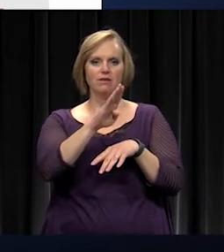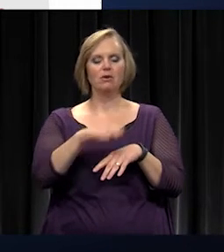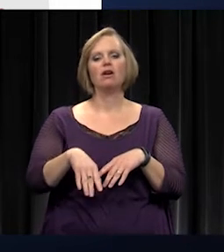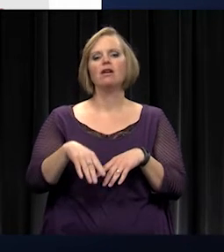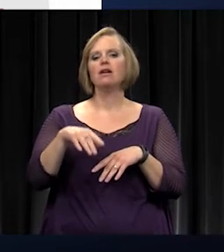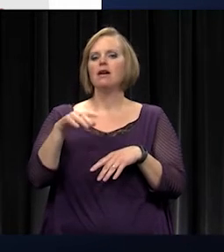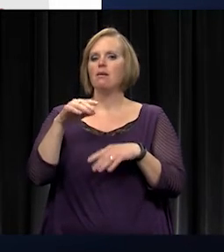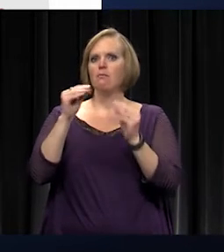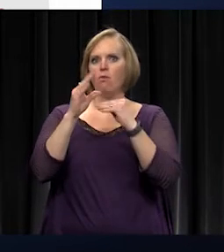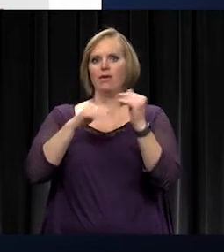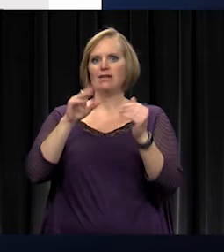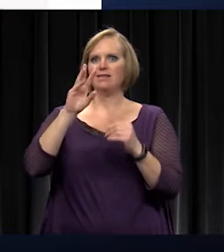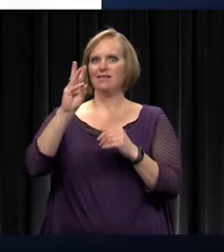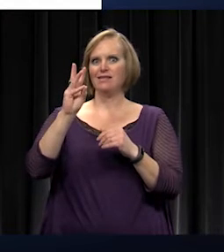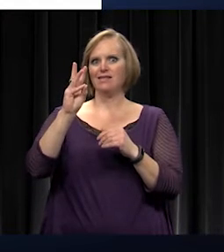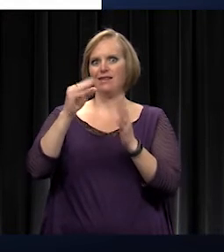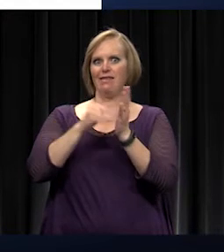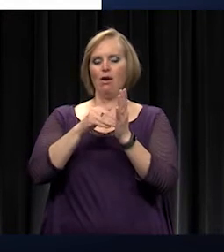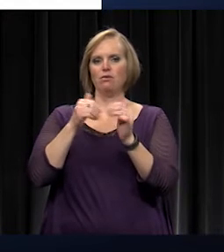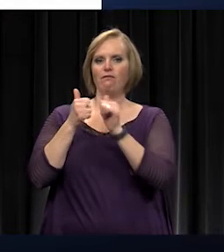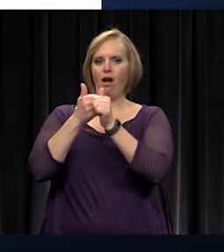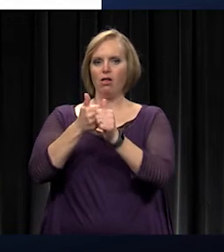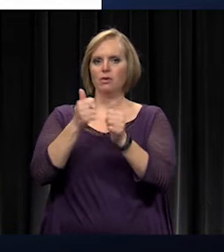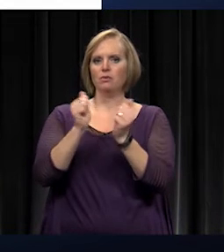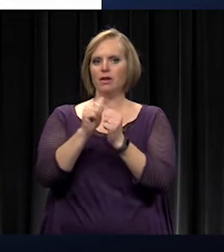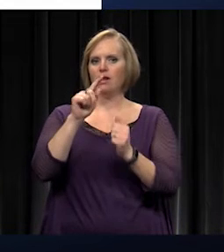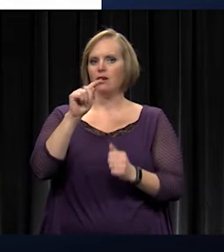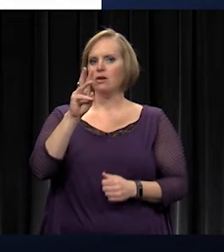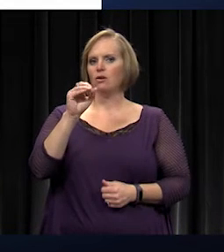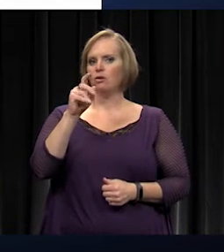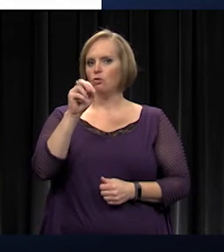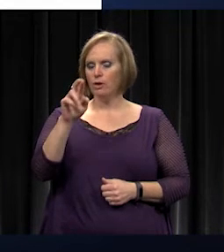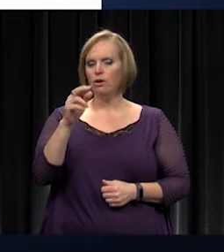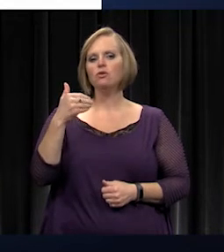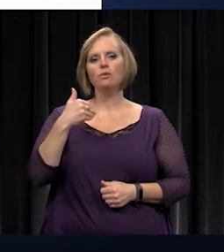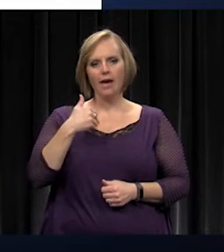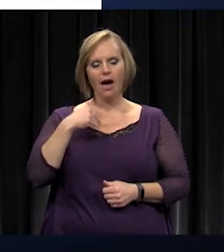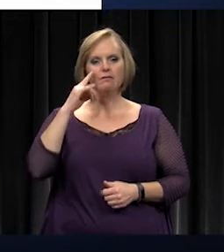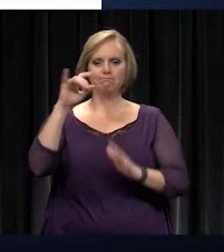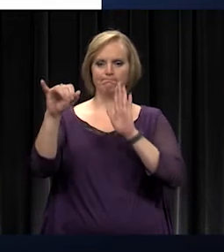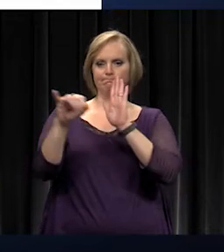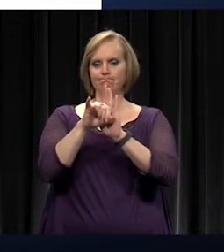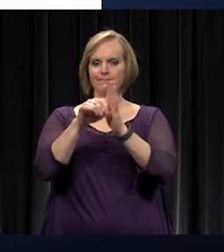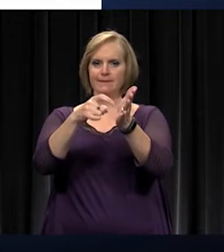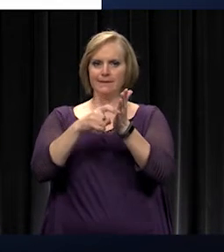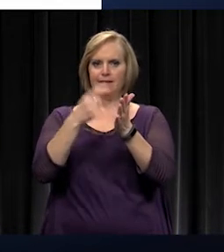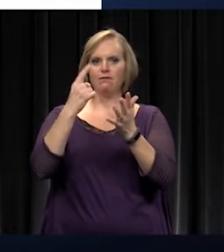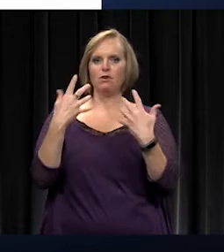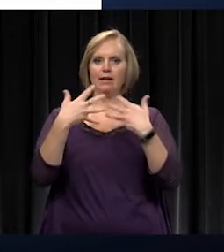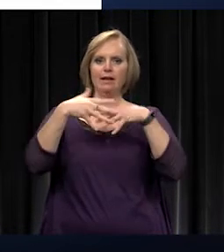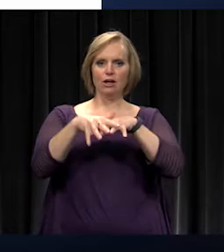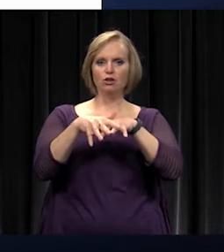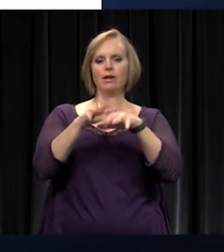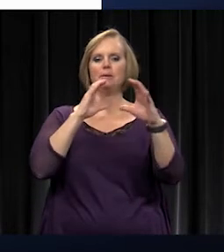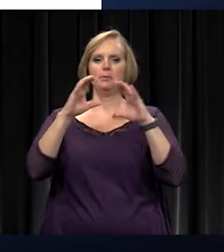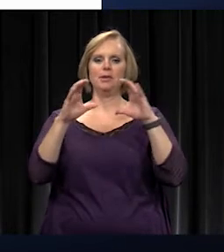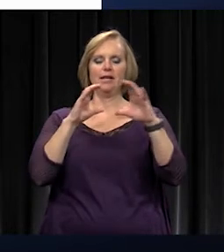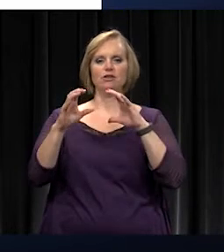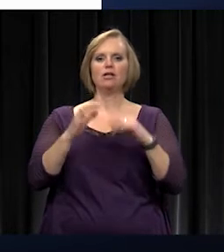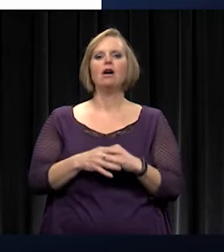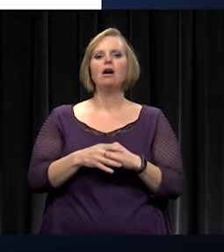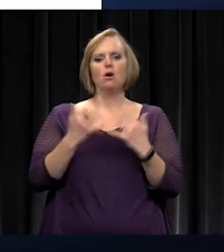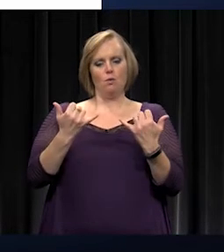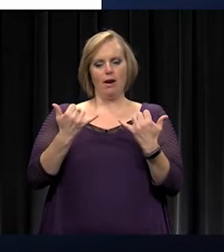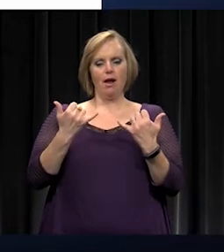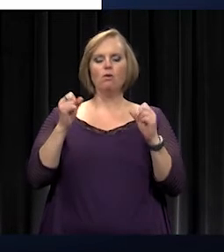Twitter, and so we have this identified need for an integrated communication system. Currently, we have a means of sending an